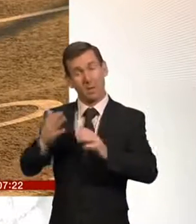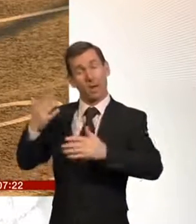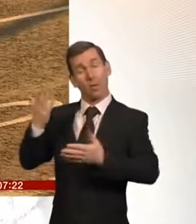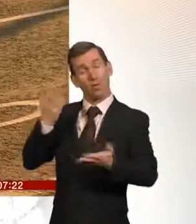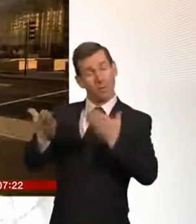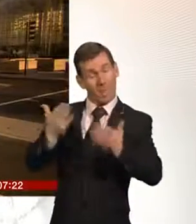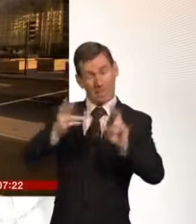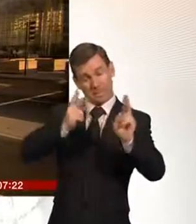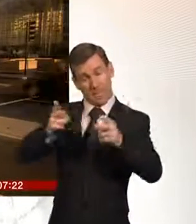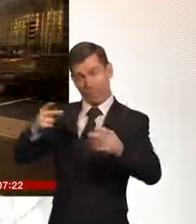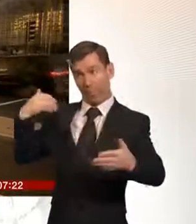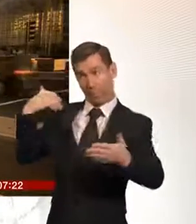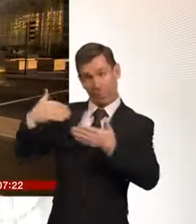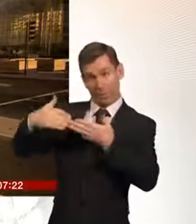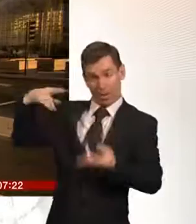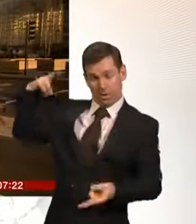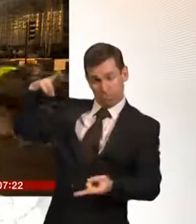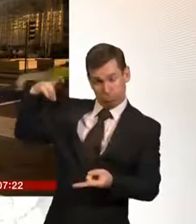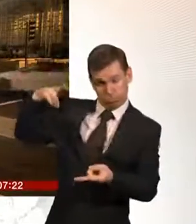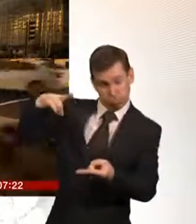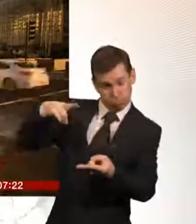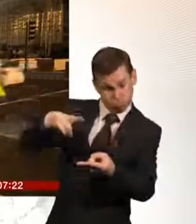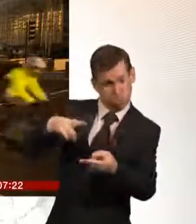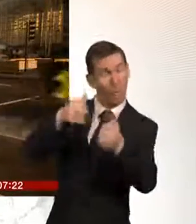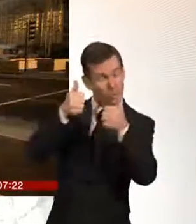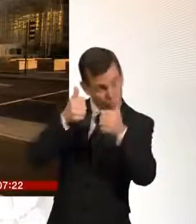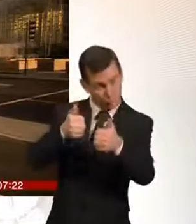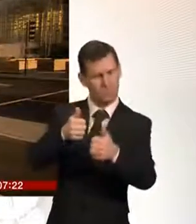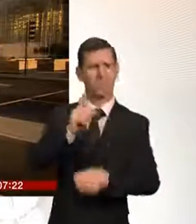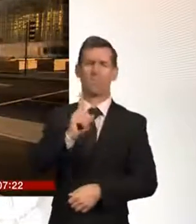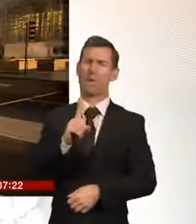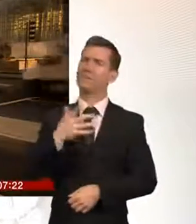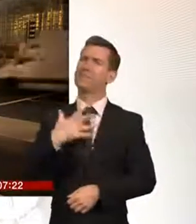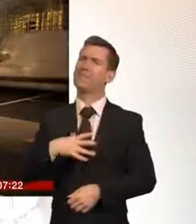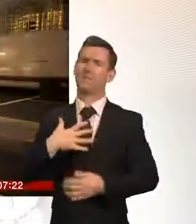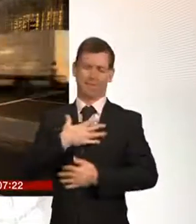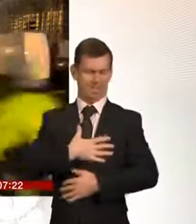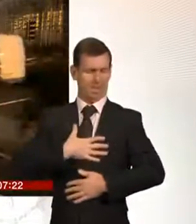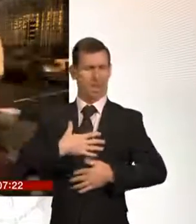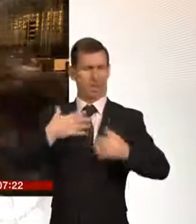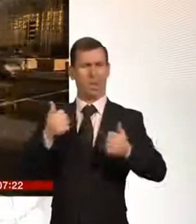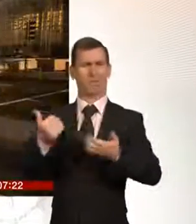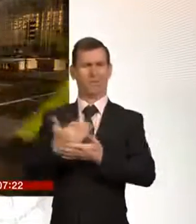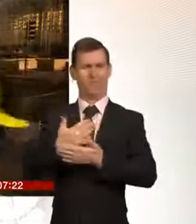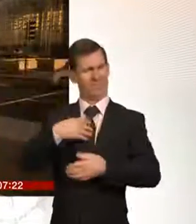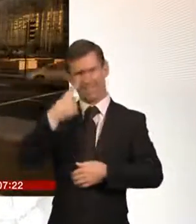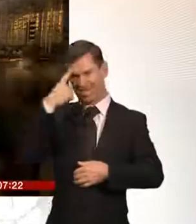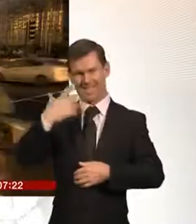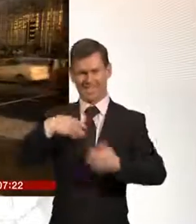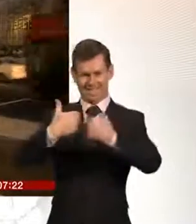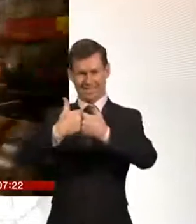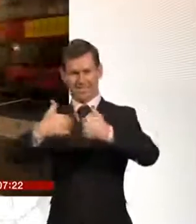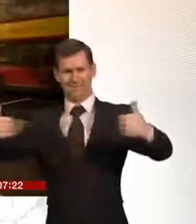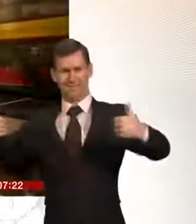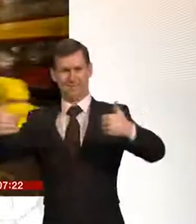we need people to feel safe as well and the good quality and protected infrastructure of cycle paths away from motor